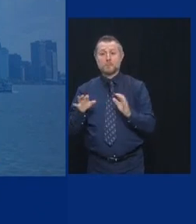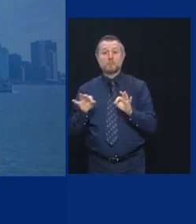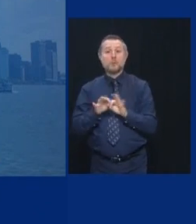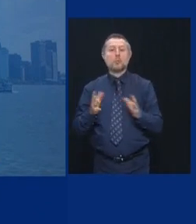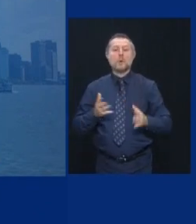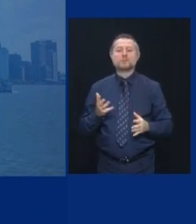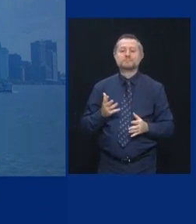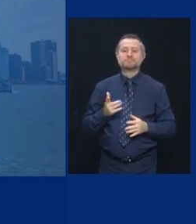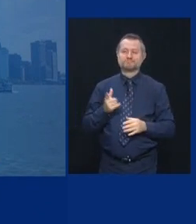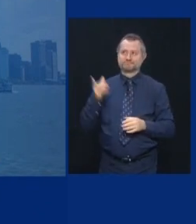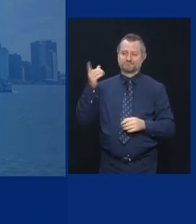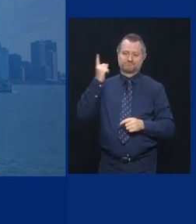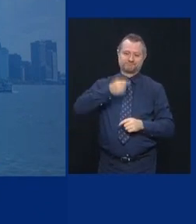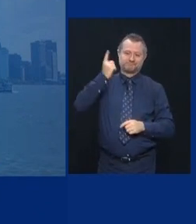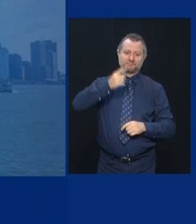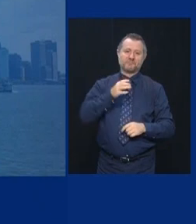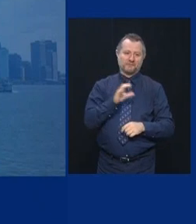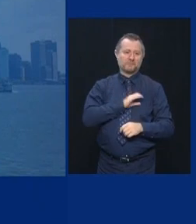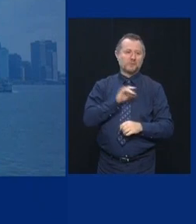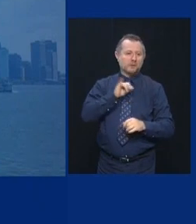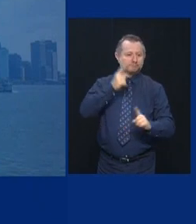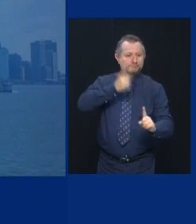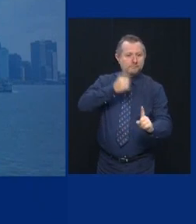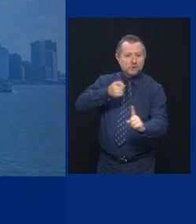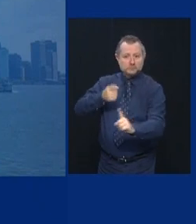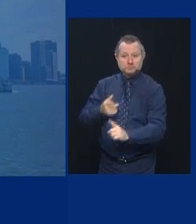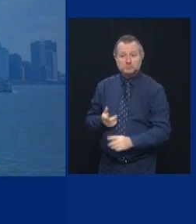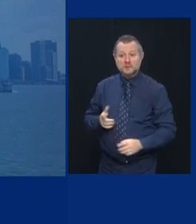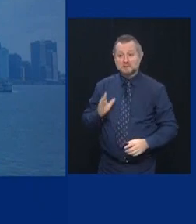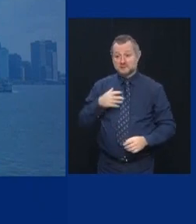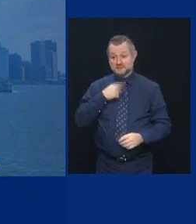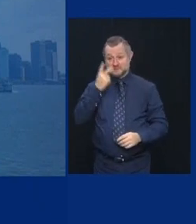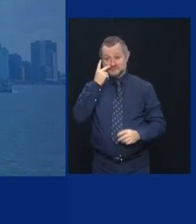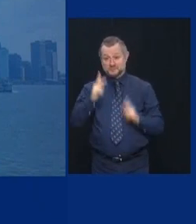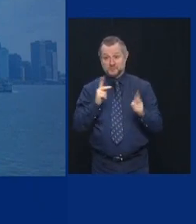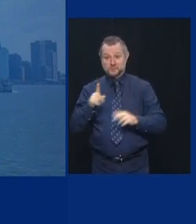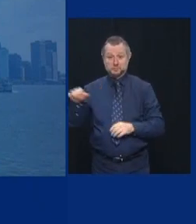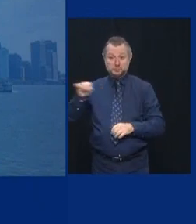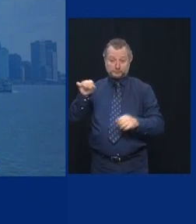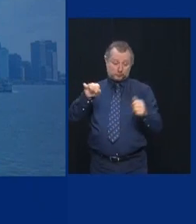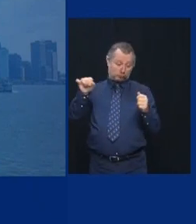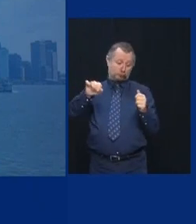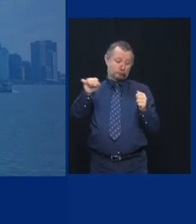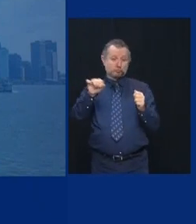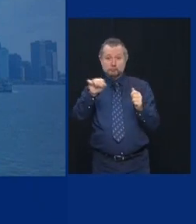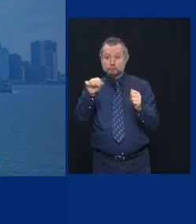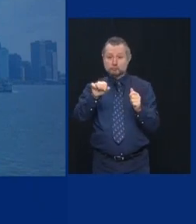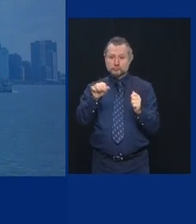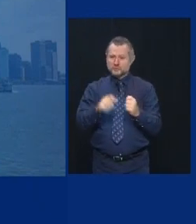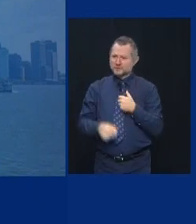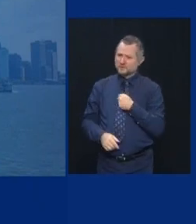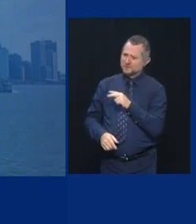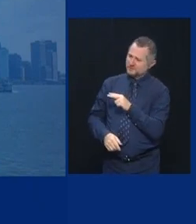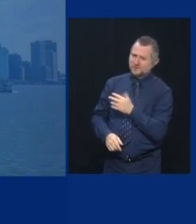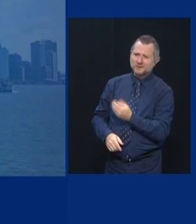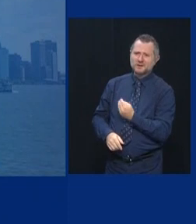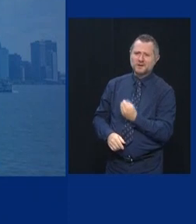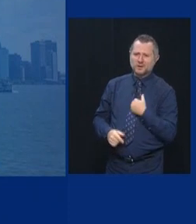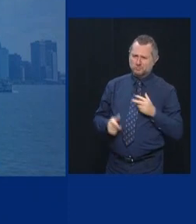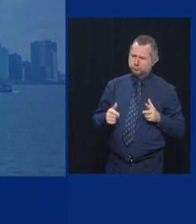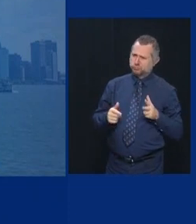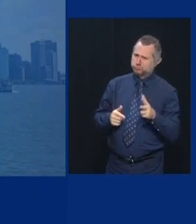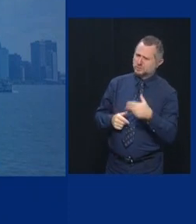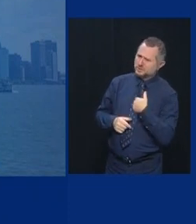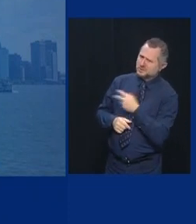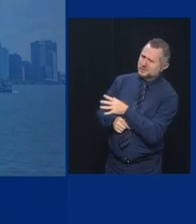I say to people when I see them texting and driving. I say to them. I pull up. I roll down my window.